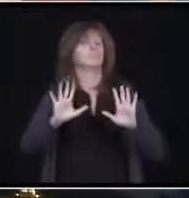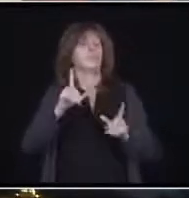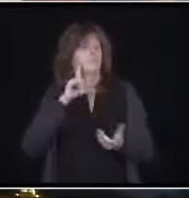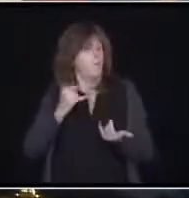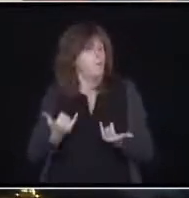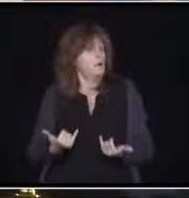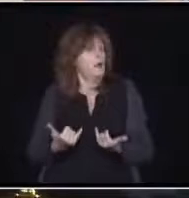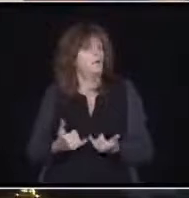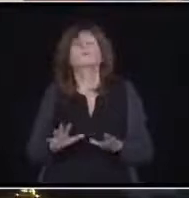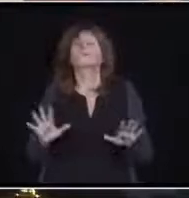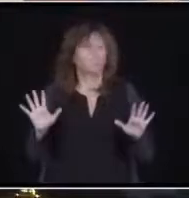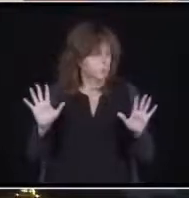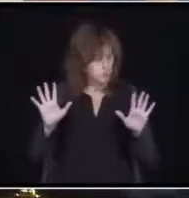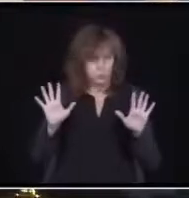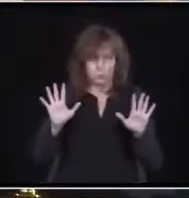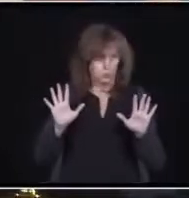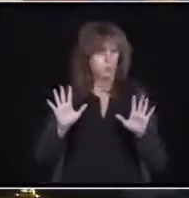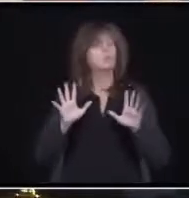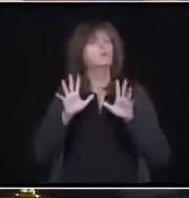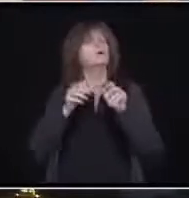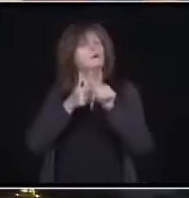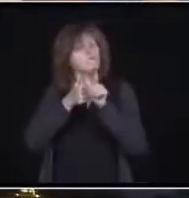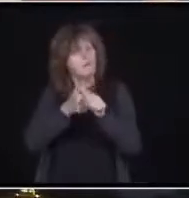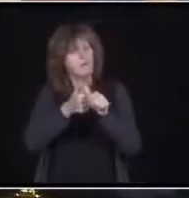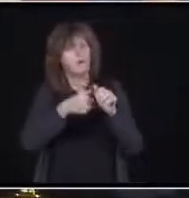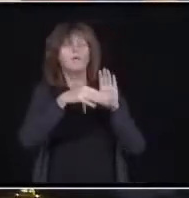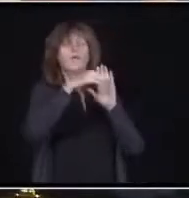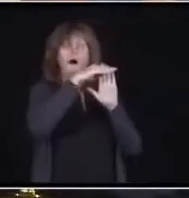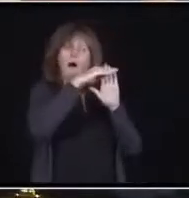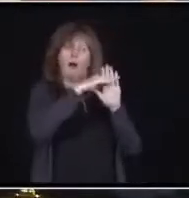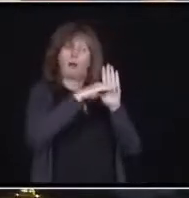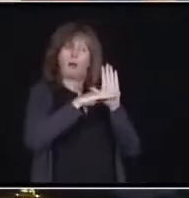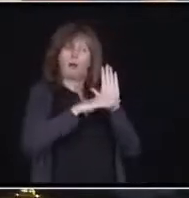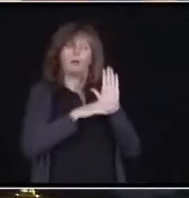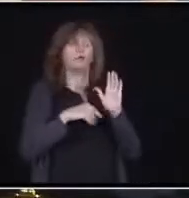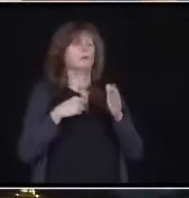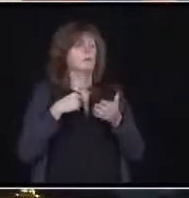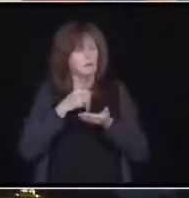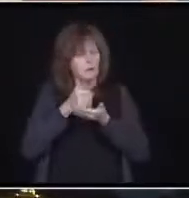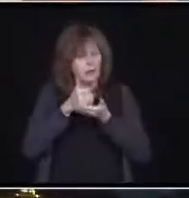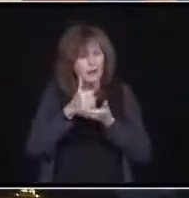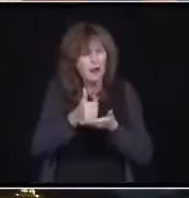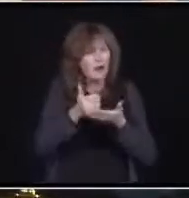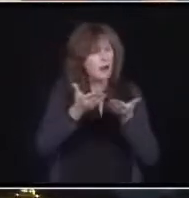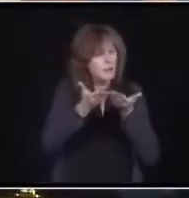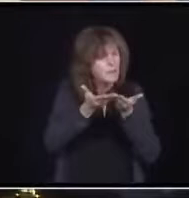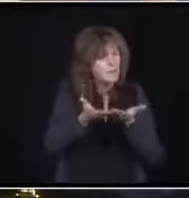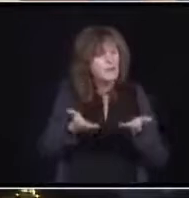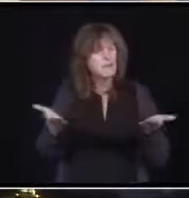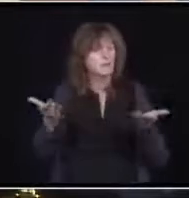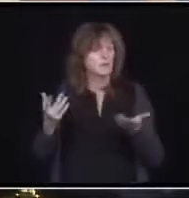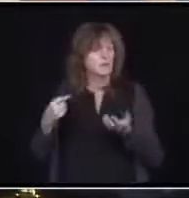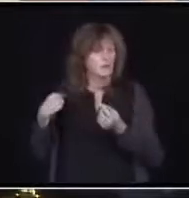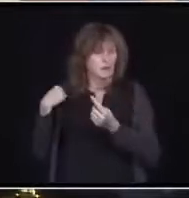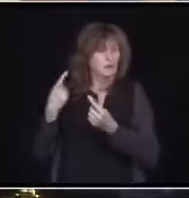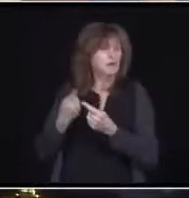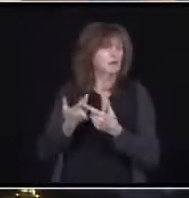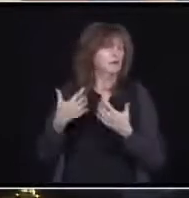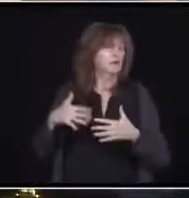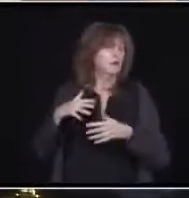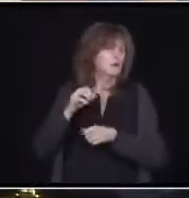want to try to help these restaurant owners, these folks, they're holding on by their fingernails. So just follow practicing,